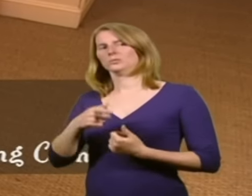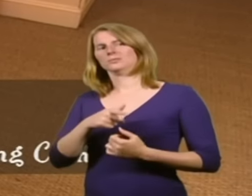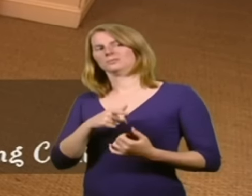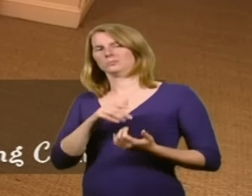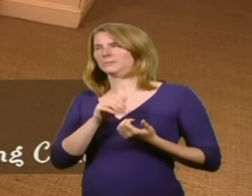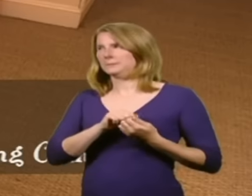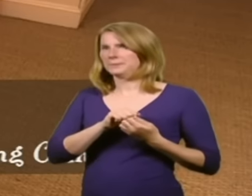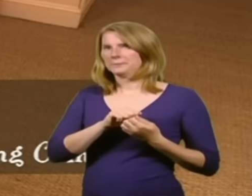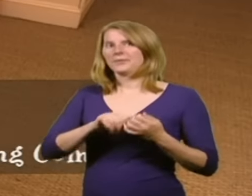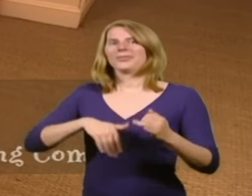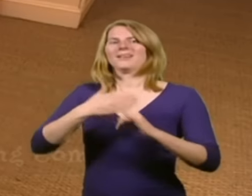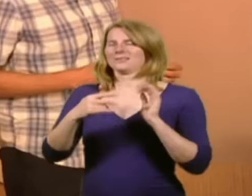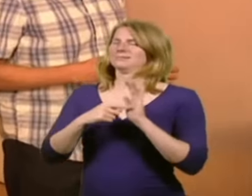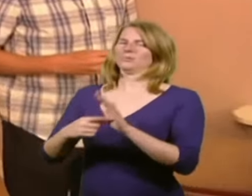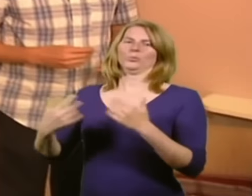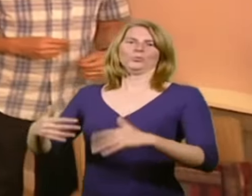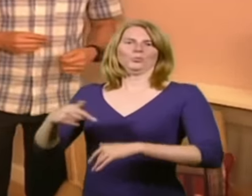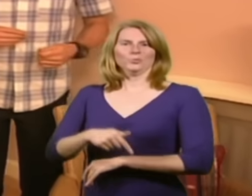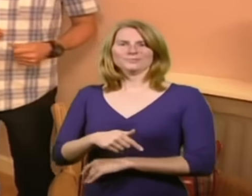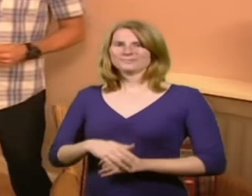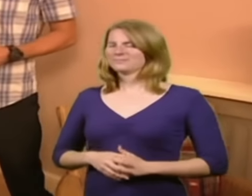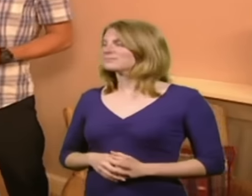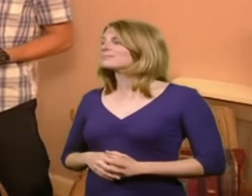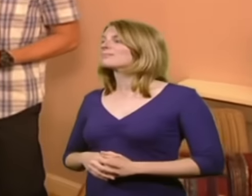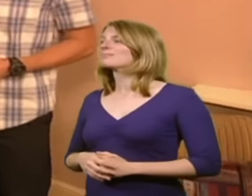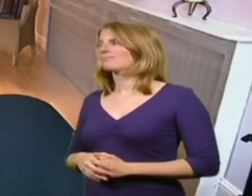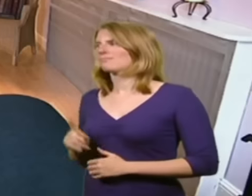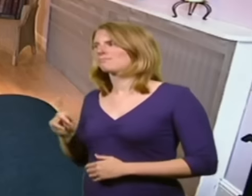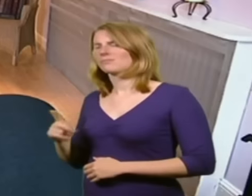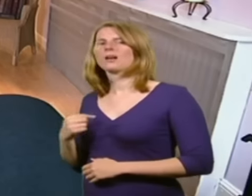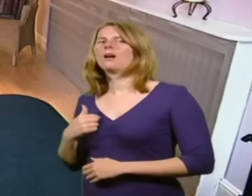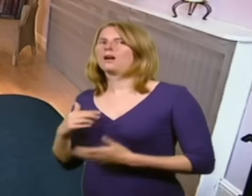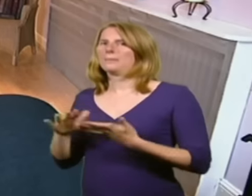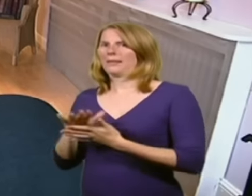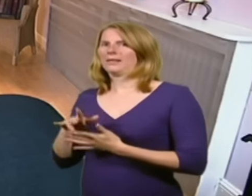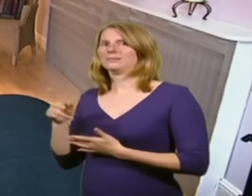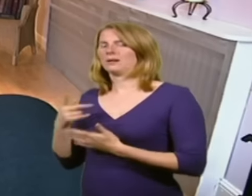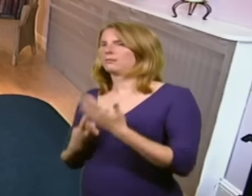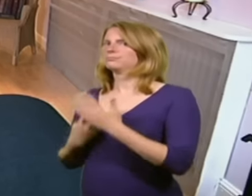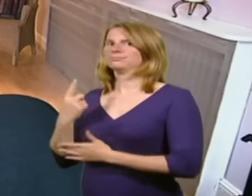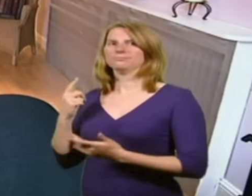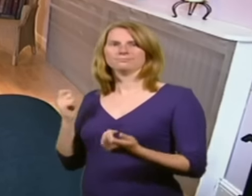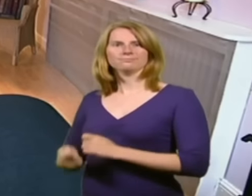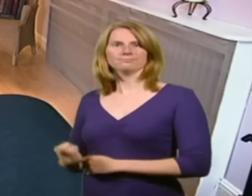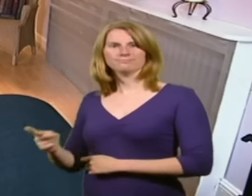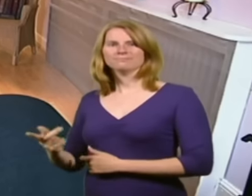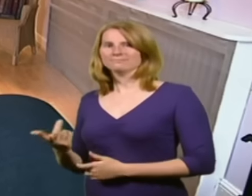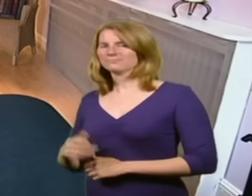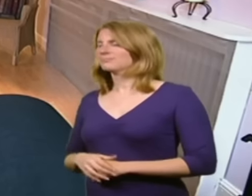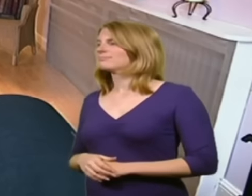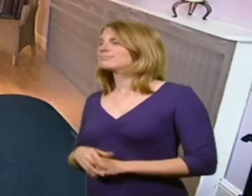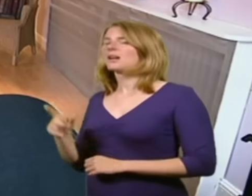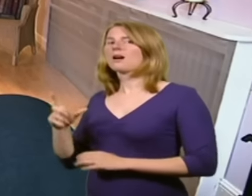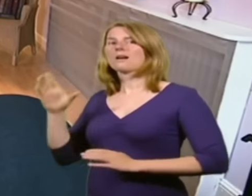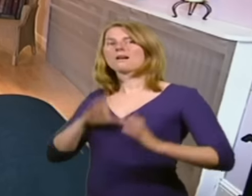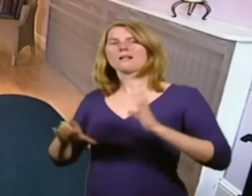You know, Alistair, I've always thought it was a good idea to save the best till last. You have? I am so pleased with the way this room turned